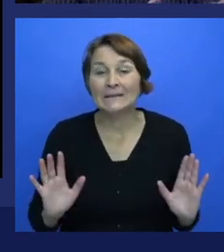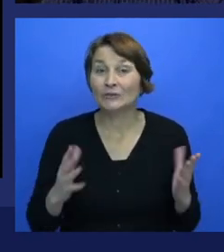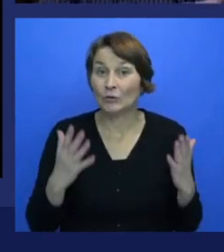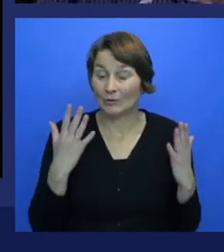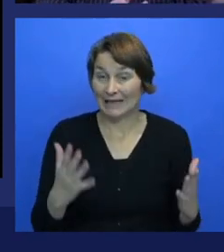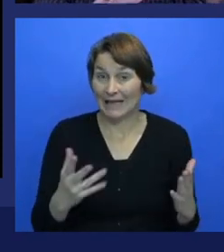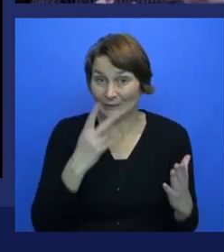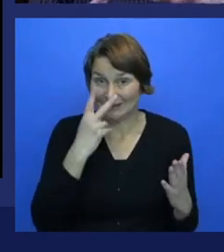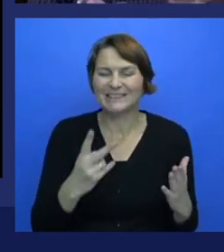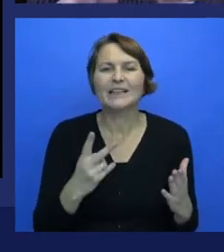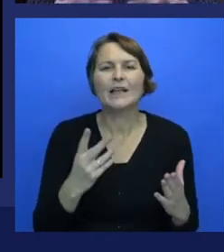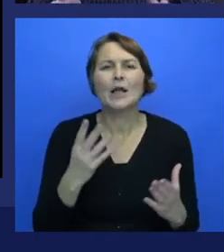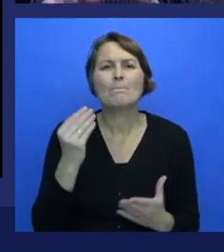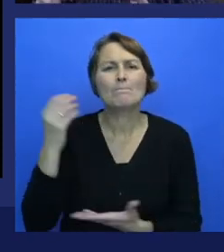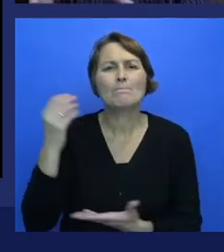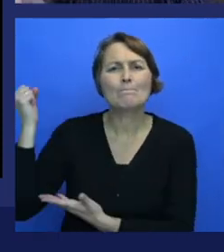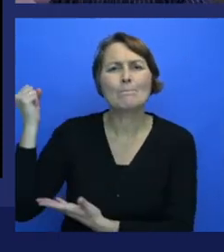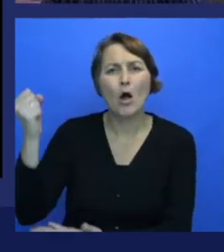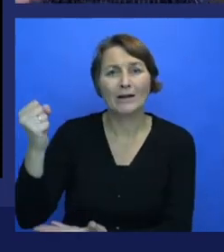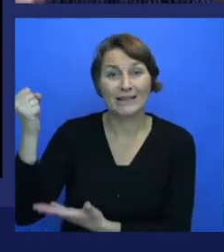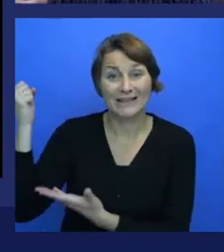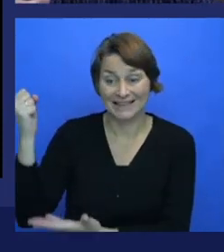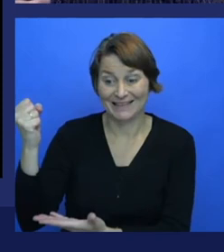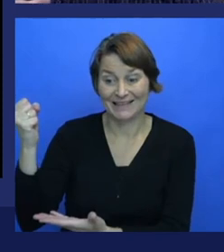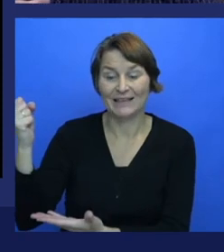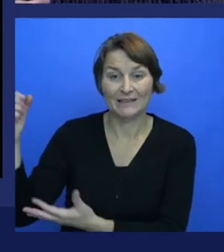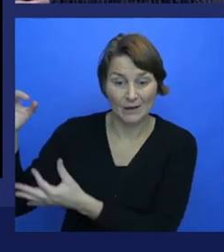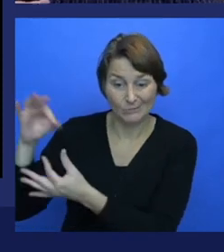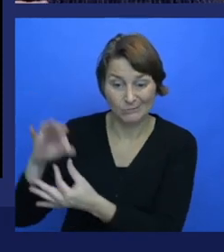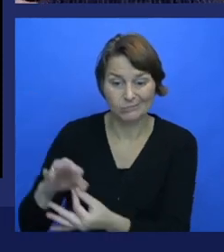research is starting to diminish.